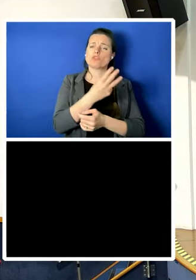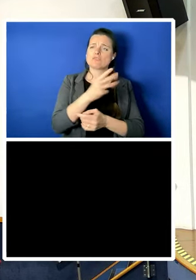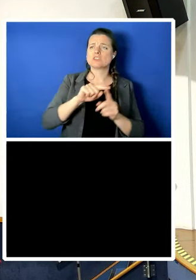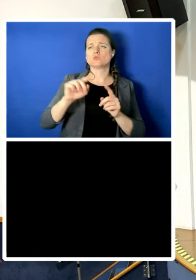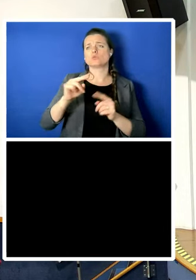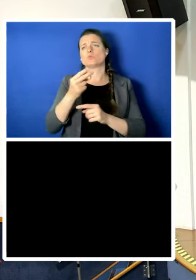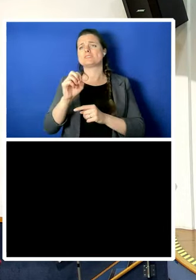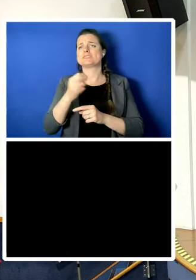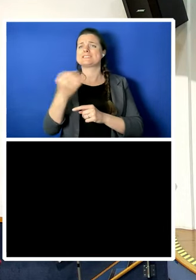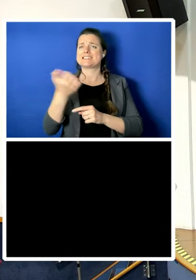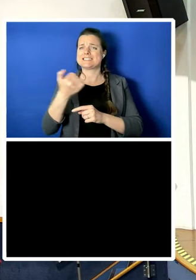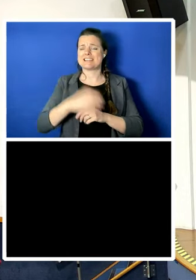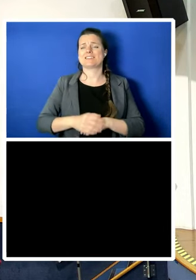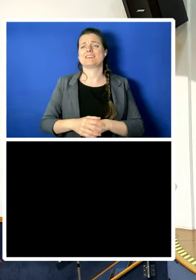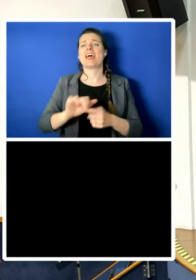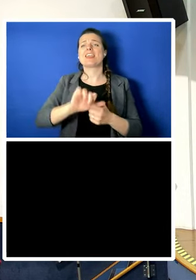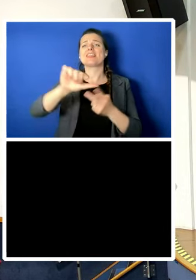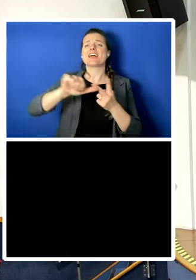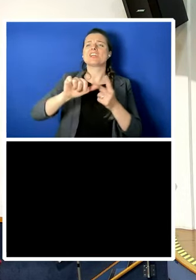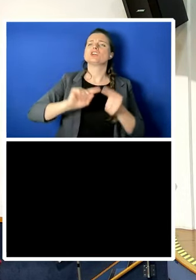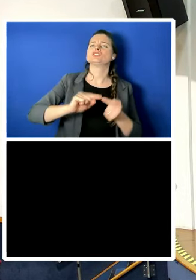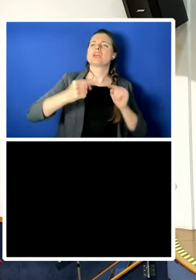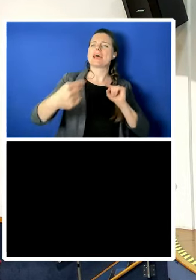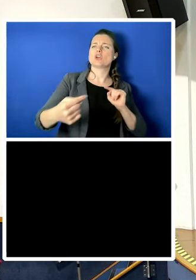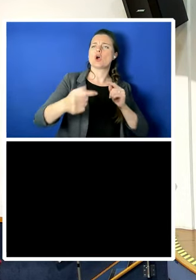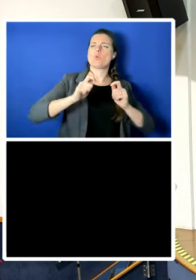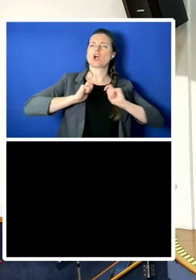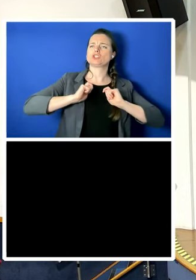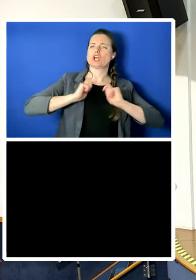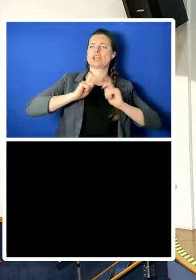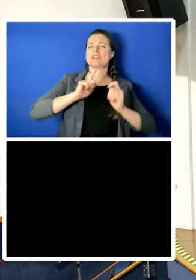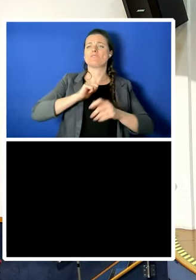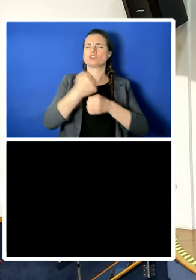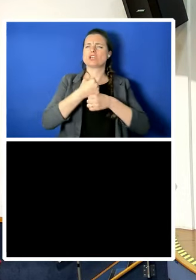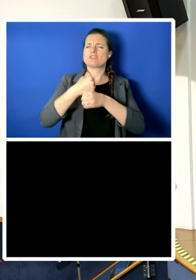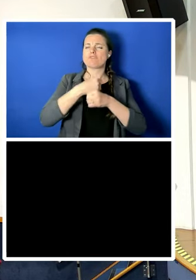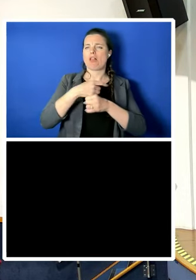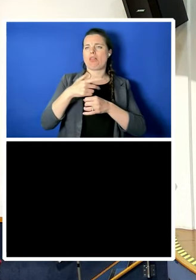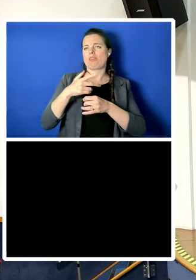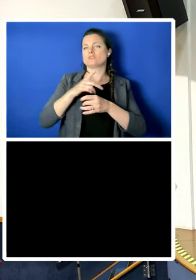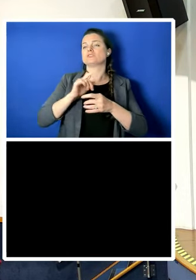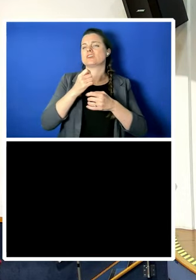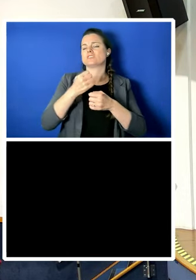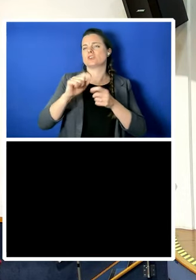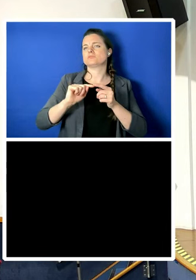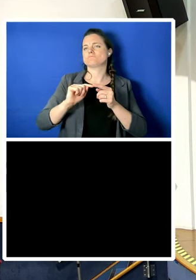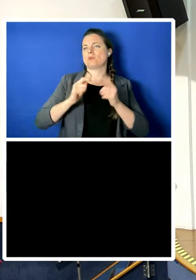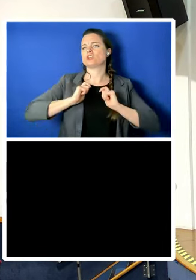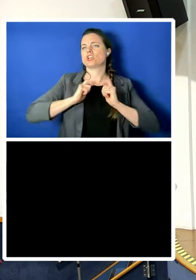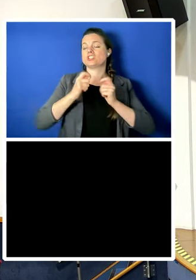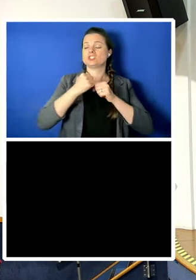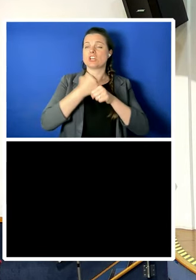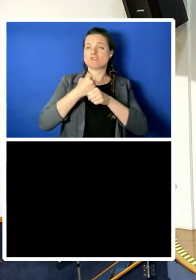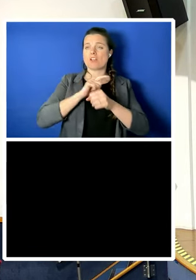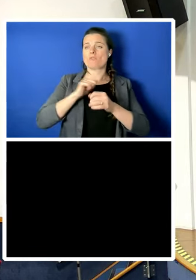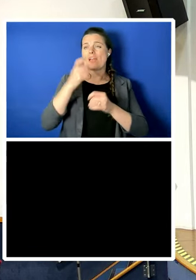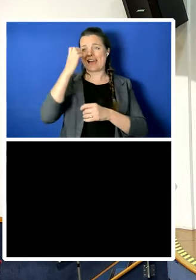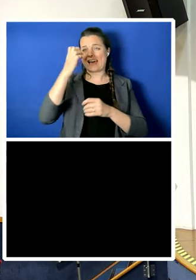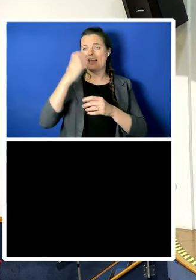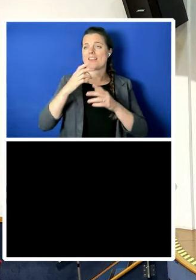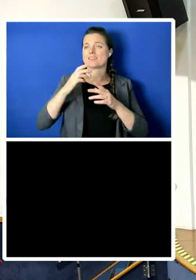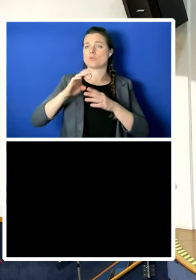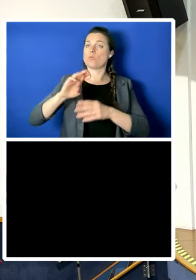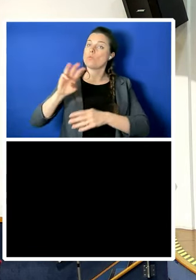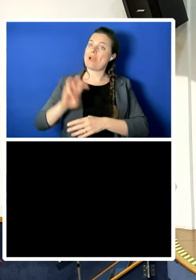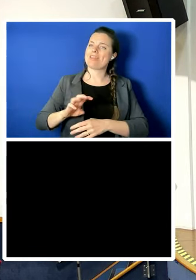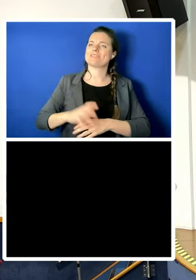Baroness Chakrabati's lecture will be discussed by Connor Gearty, a professor of human rights law at the LSC and a barrister in